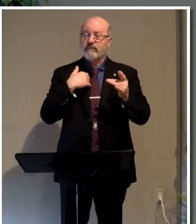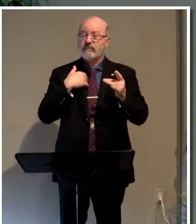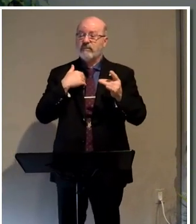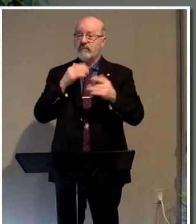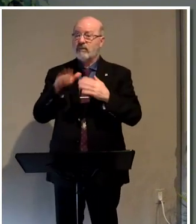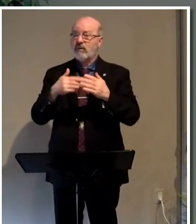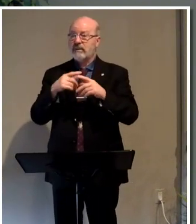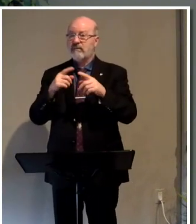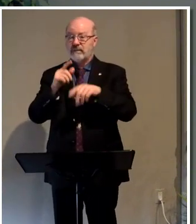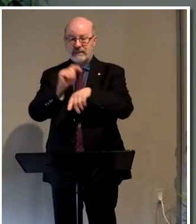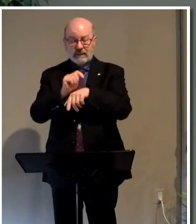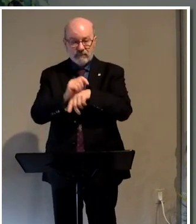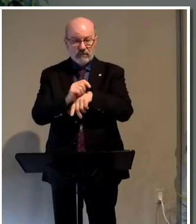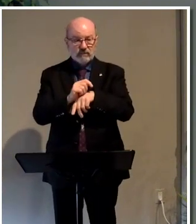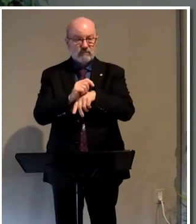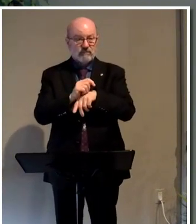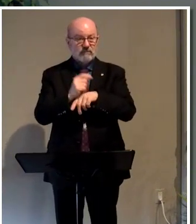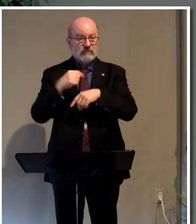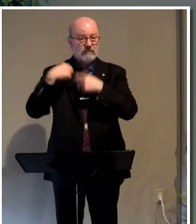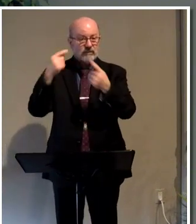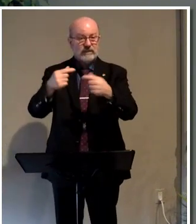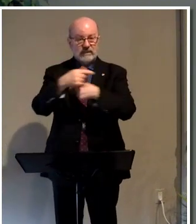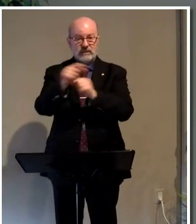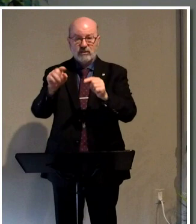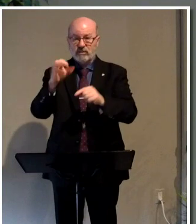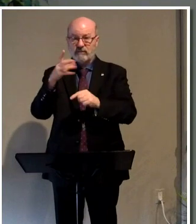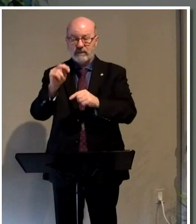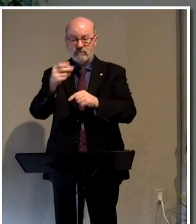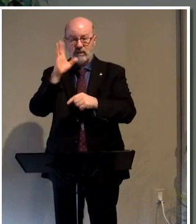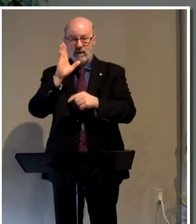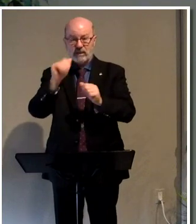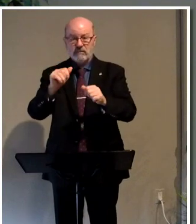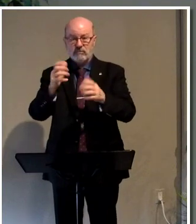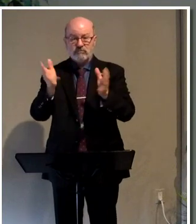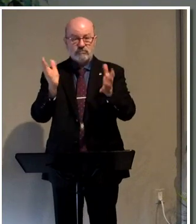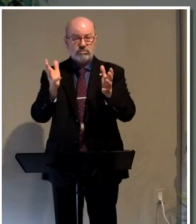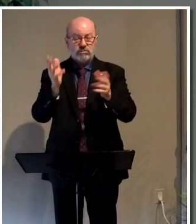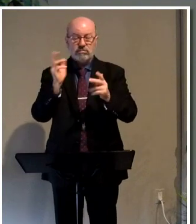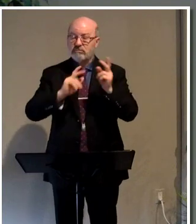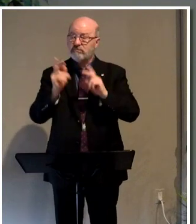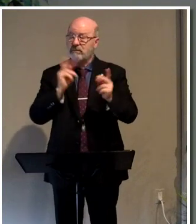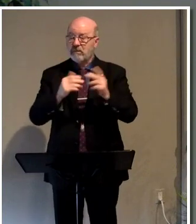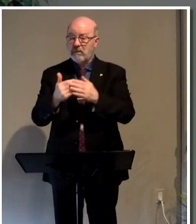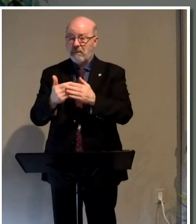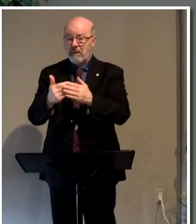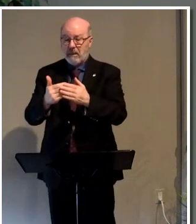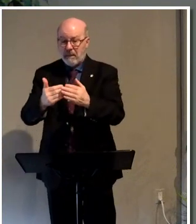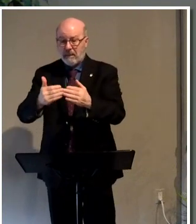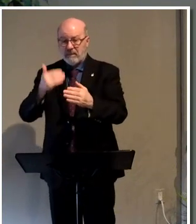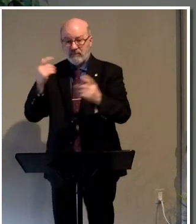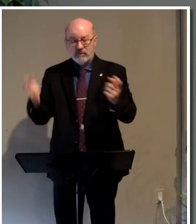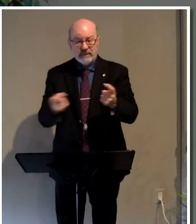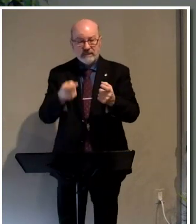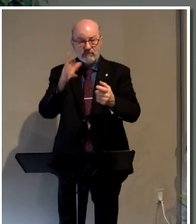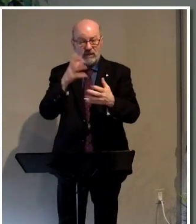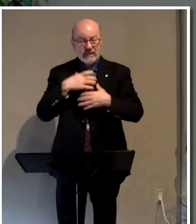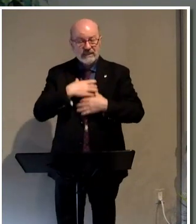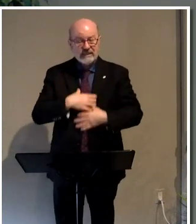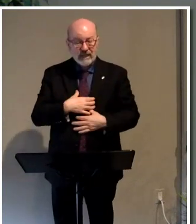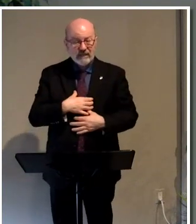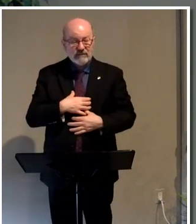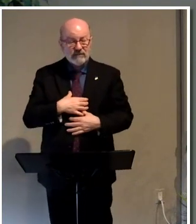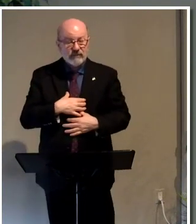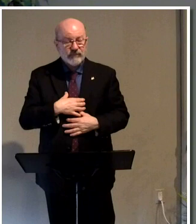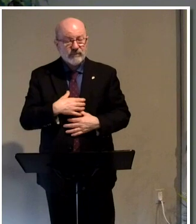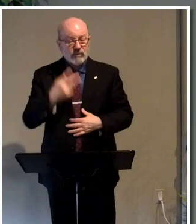the temple, the place ever since the Garden of Eden, when God was able to communicate with man before sin, that's what God desires. And so